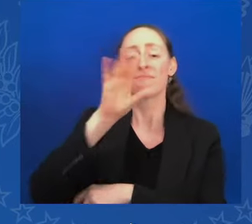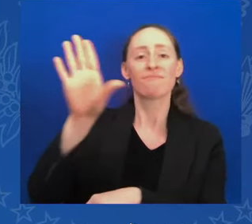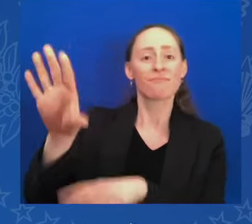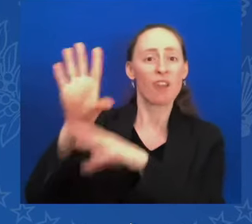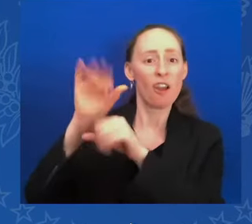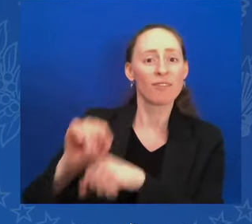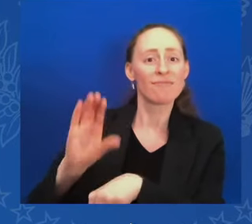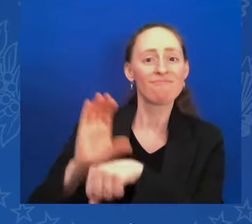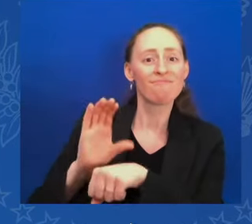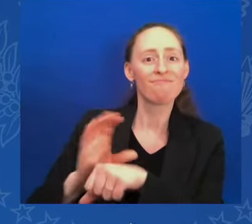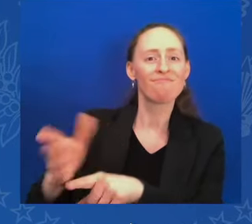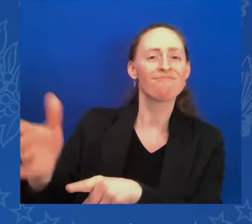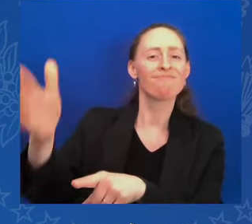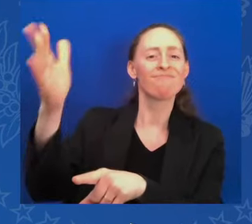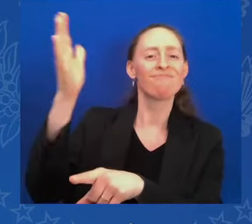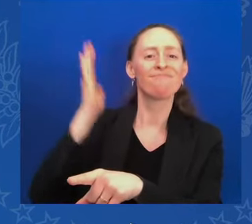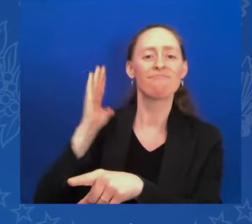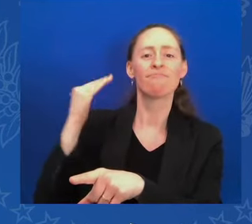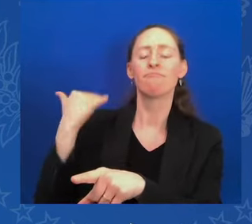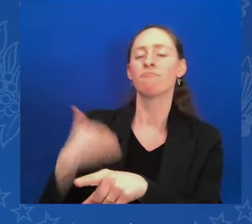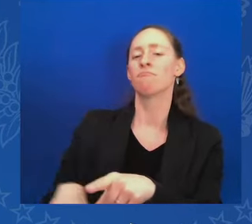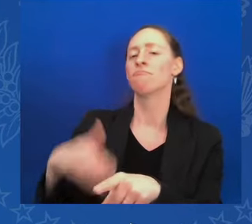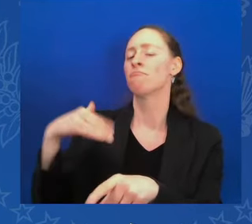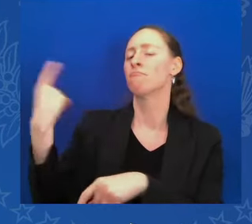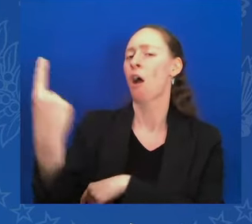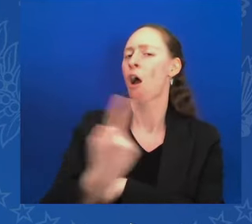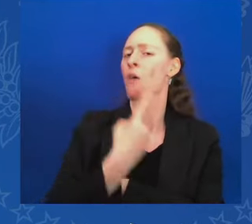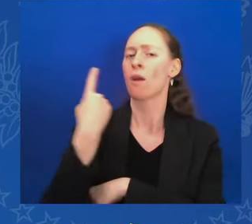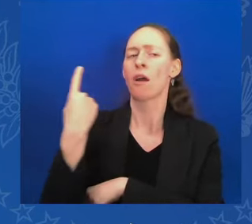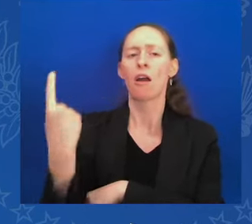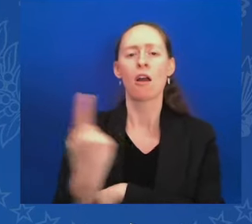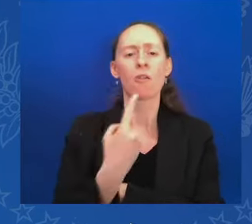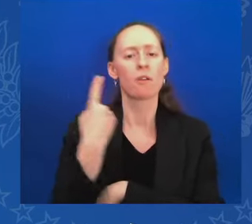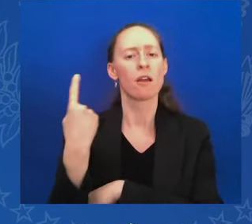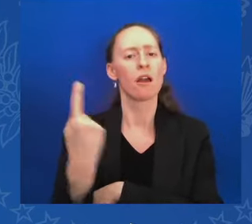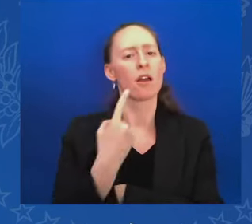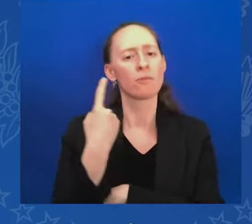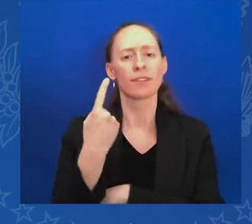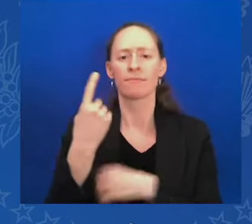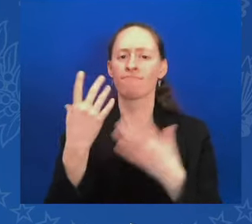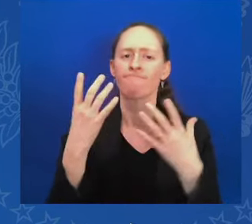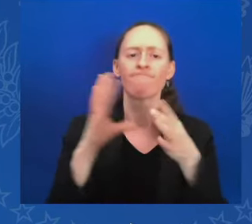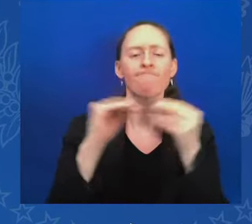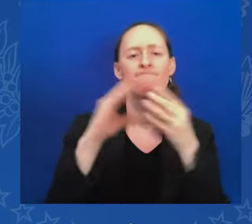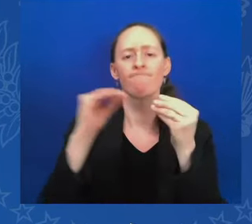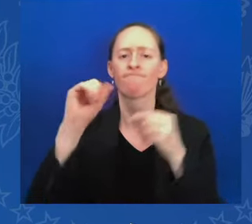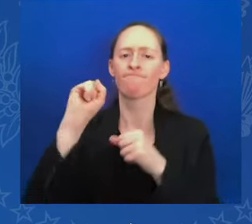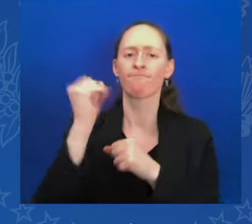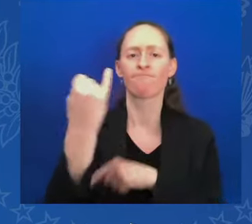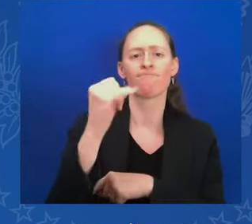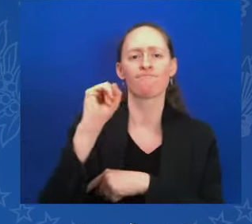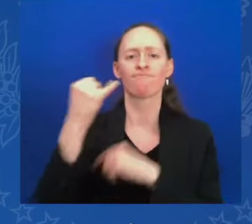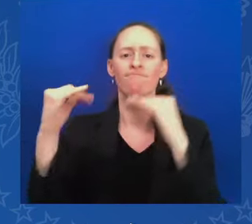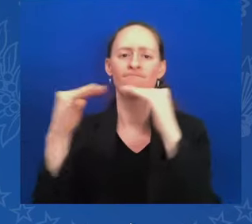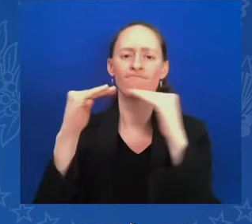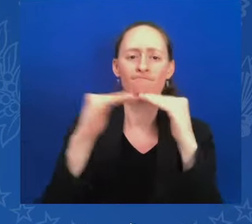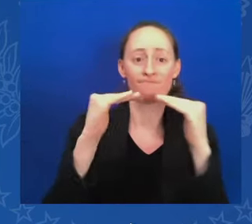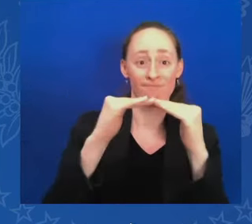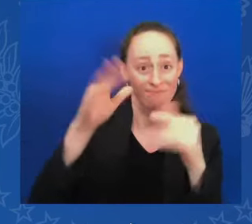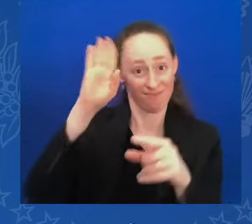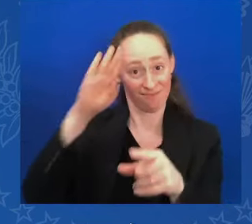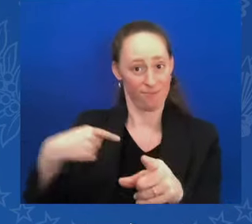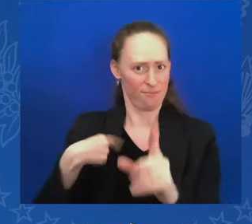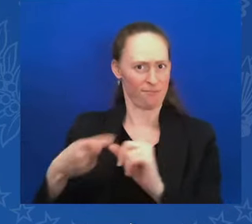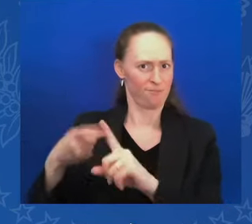You know, I'm an Irish-American. I know that shocks you all. But we have — I felt a deep kinship with the Greek-American community.